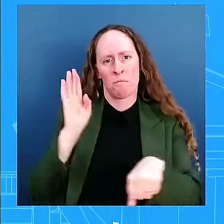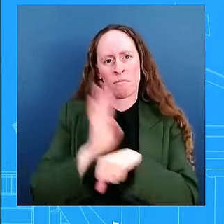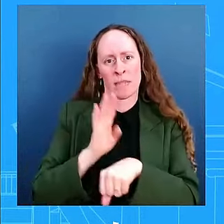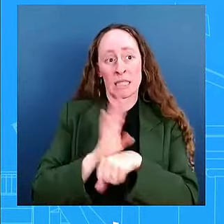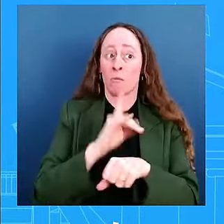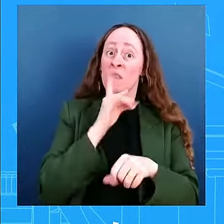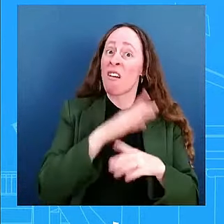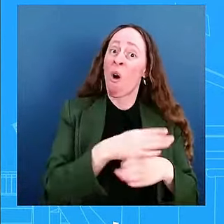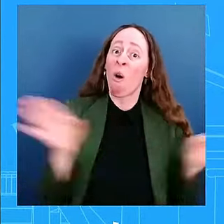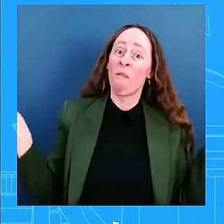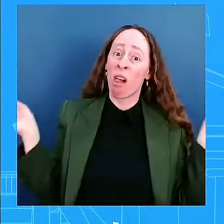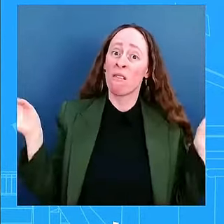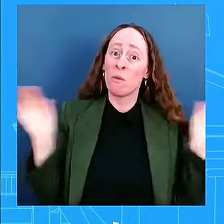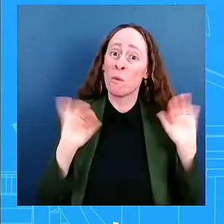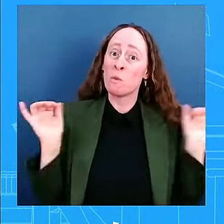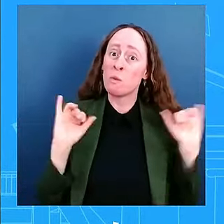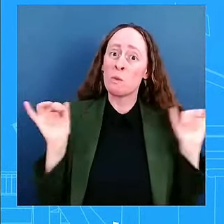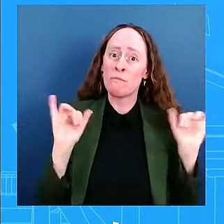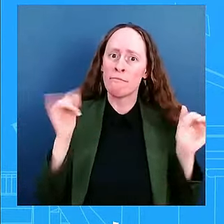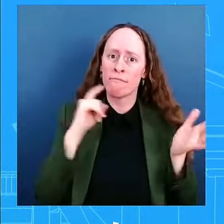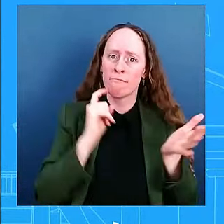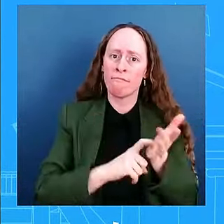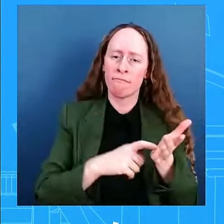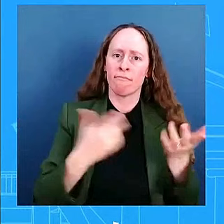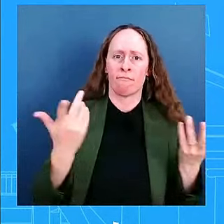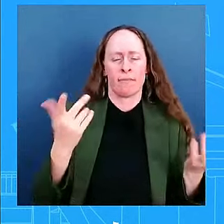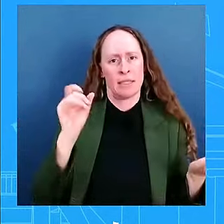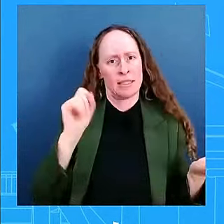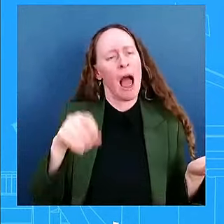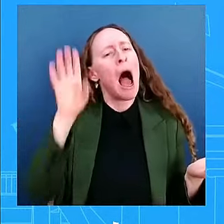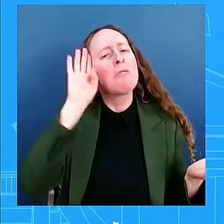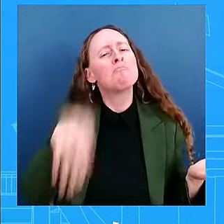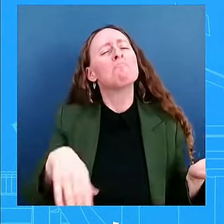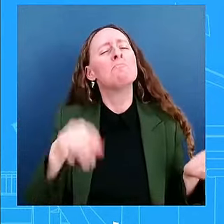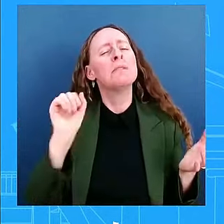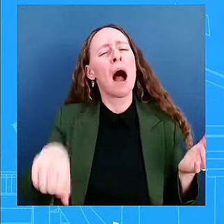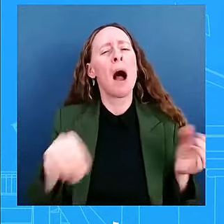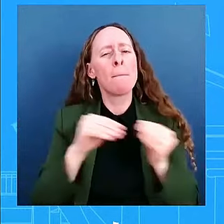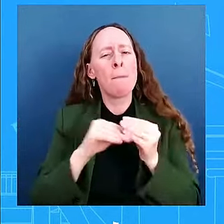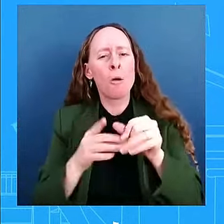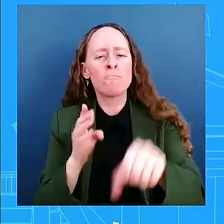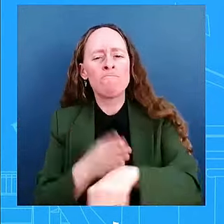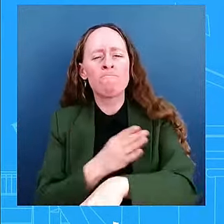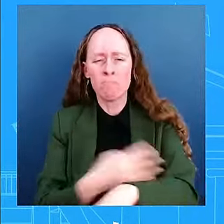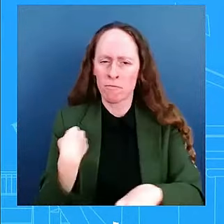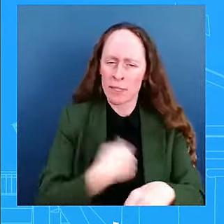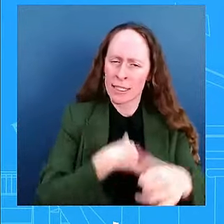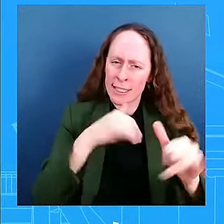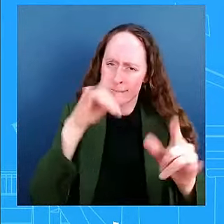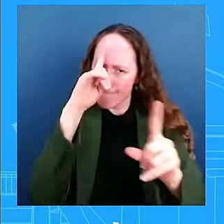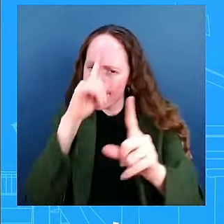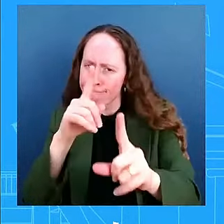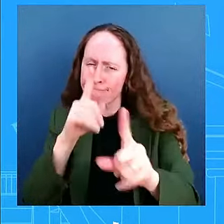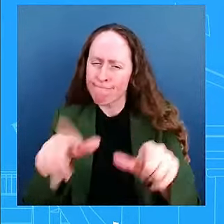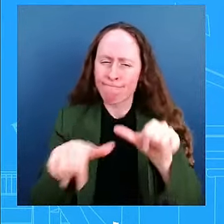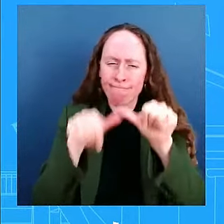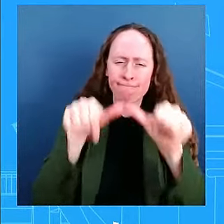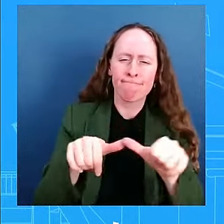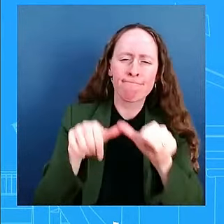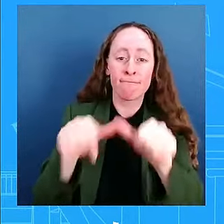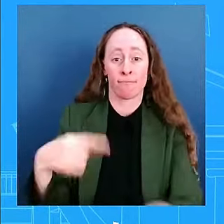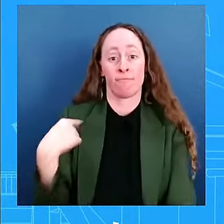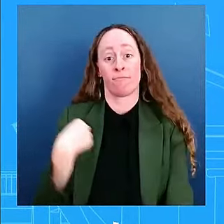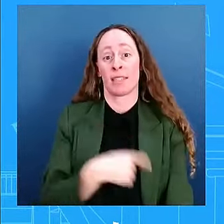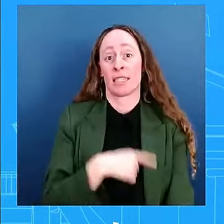work to be done. We're certainly going to continue to do that work. And that's what I can speak to. And that is something that I know both this President and the Vice President are